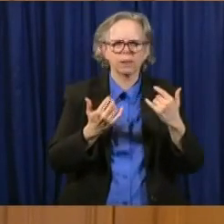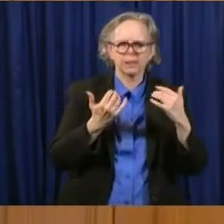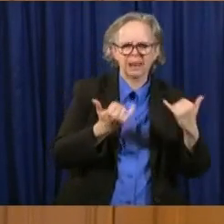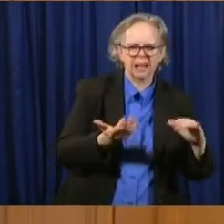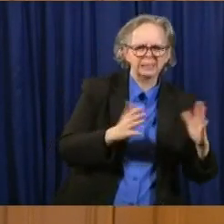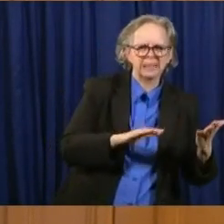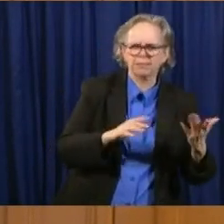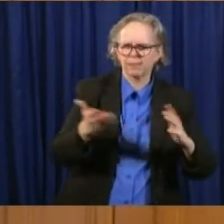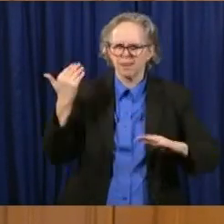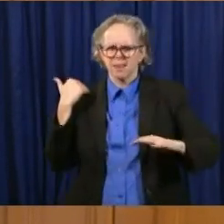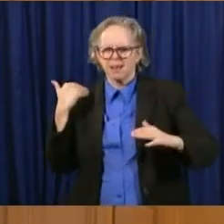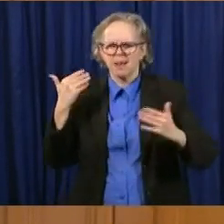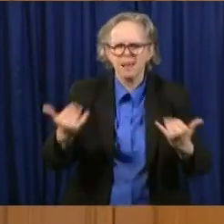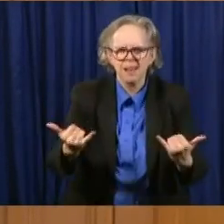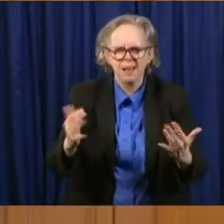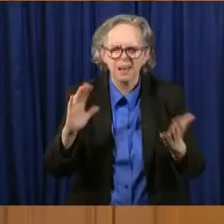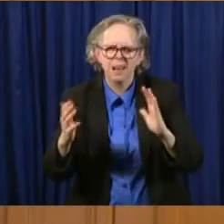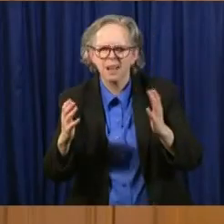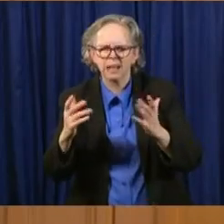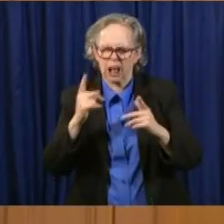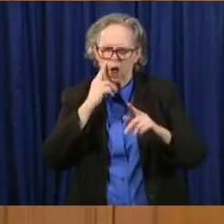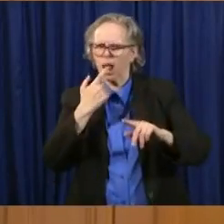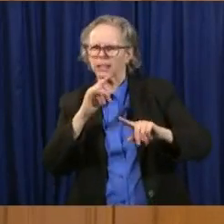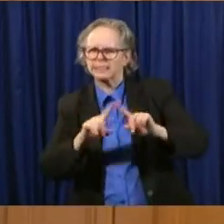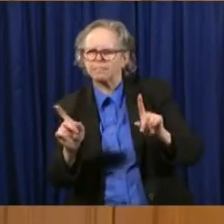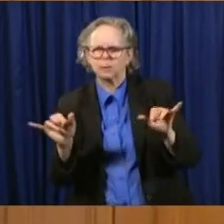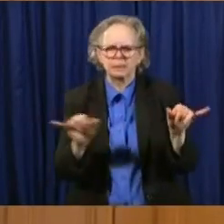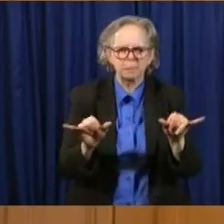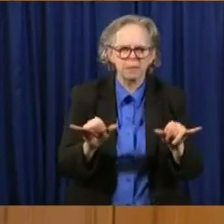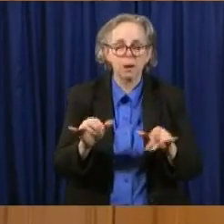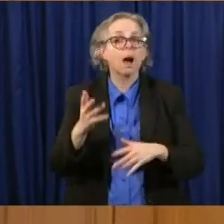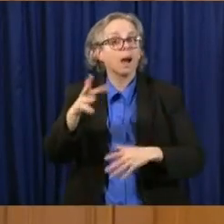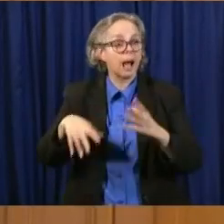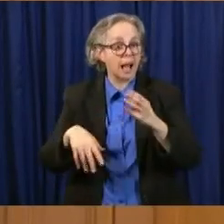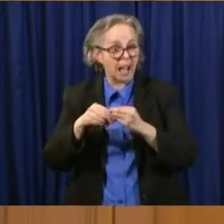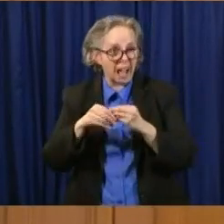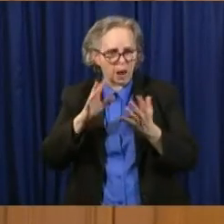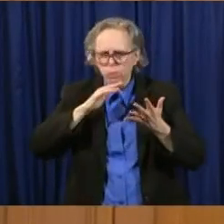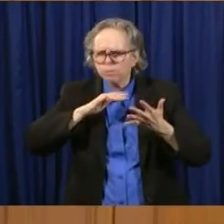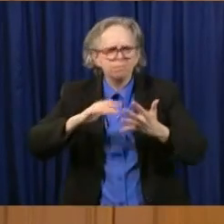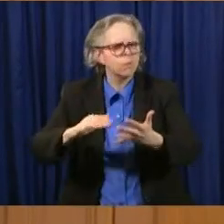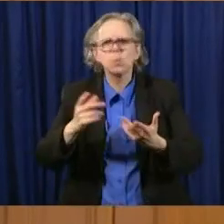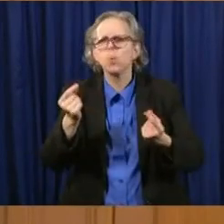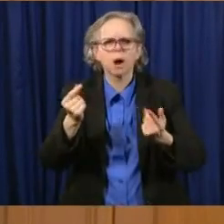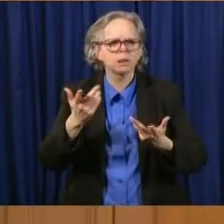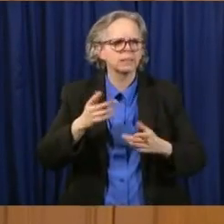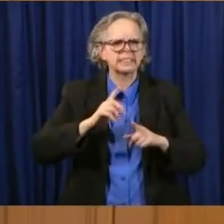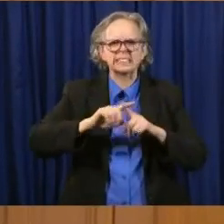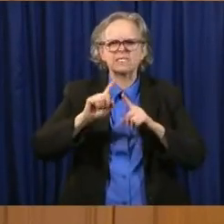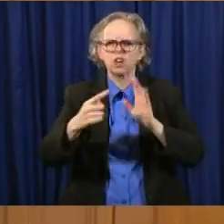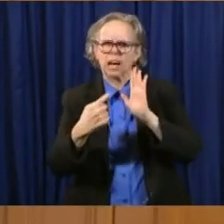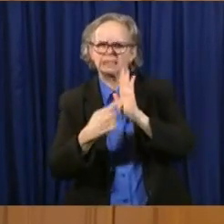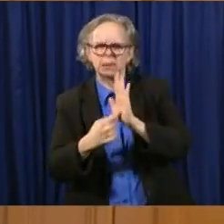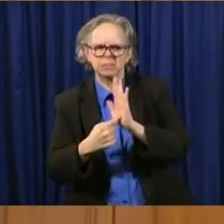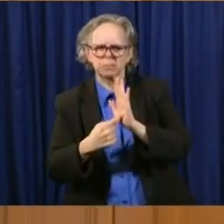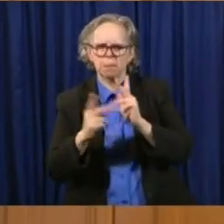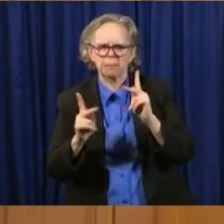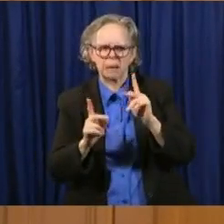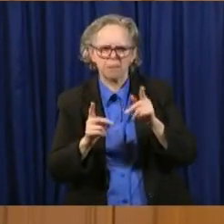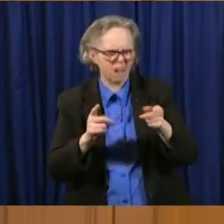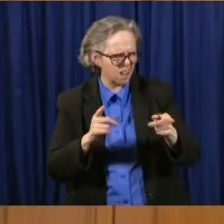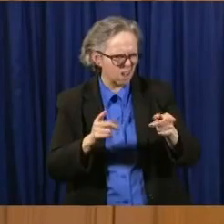um, to learn more about symptoms people have had. So, we'll be sharing more and more about the kinds of studies that we're trying to get going,